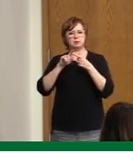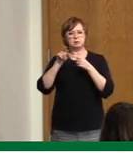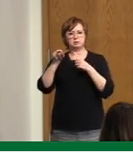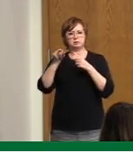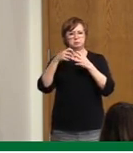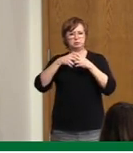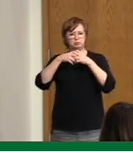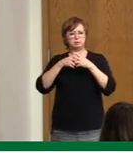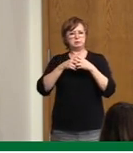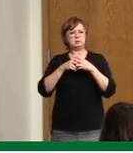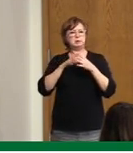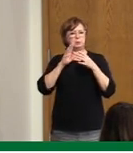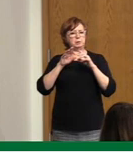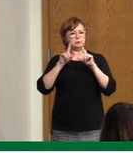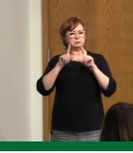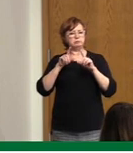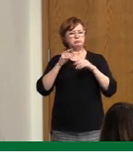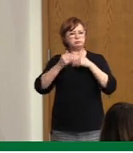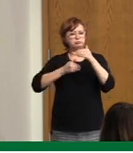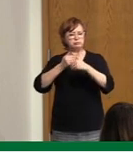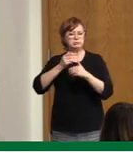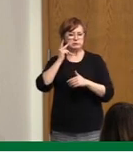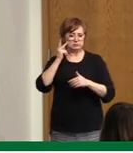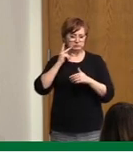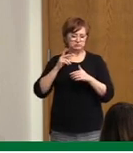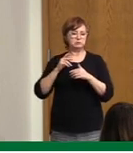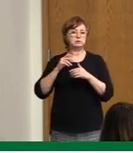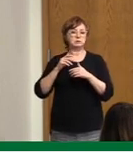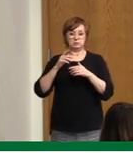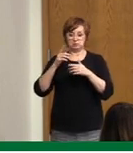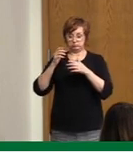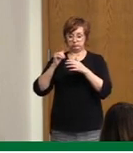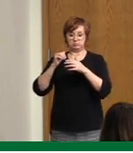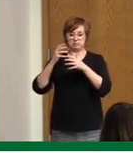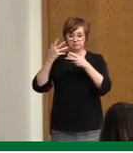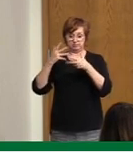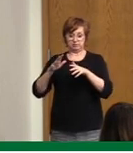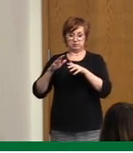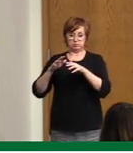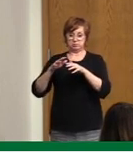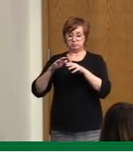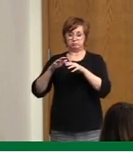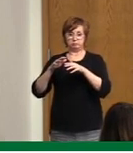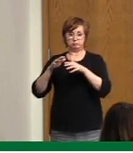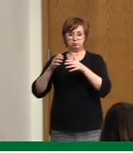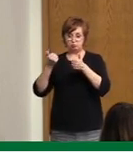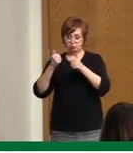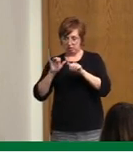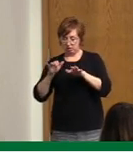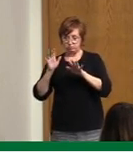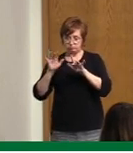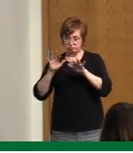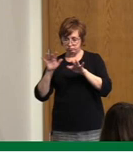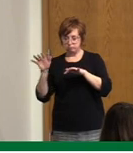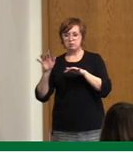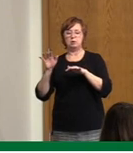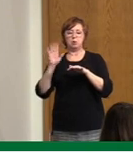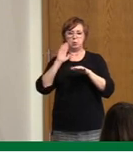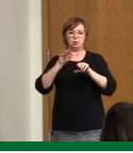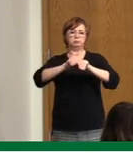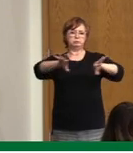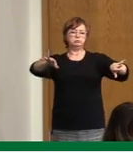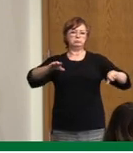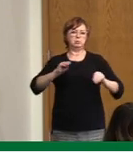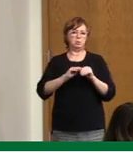And once we get through that pilot, we'll be expanding surveillance into long-term care because that's what the pilot is in. It's in long-term care, both staff and residents.